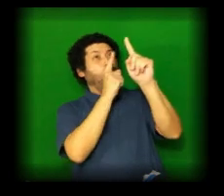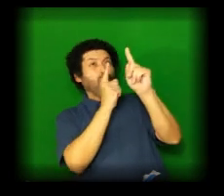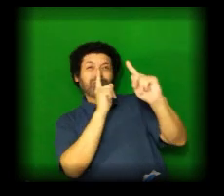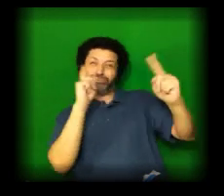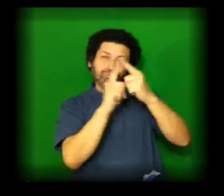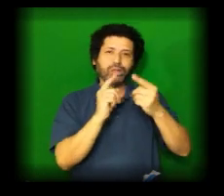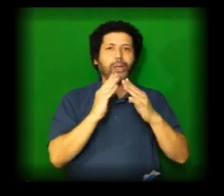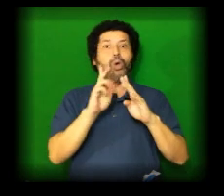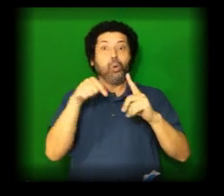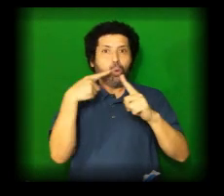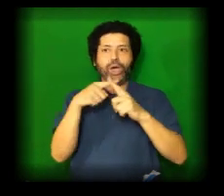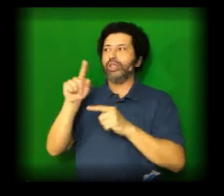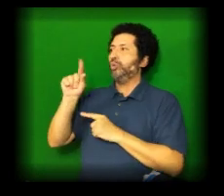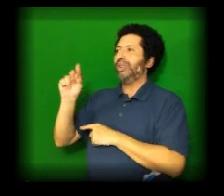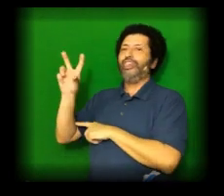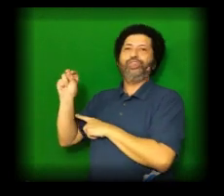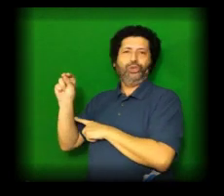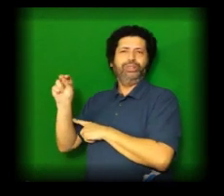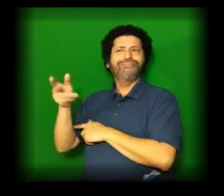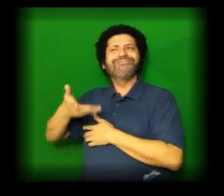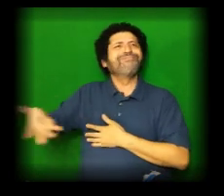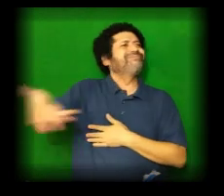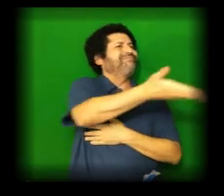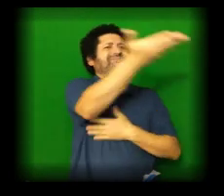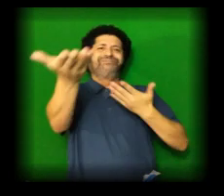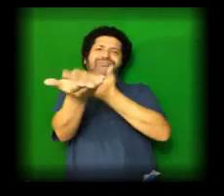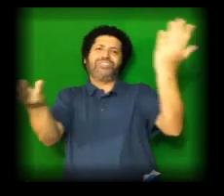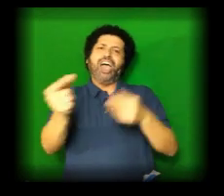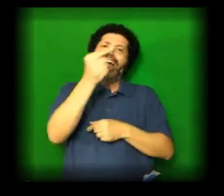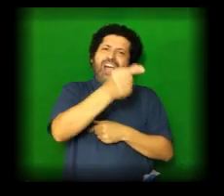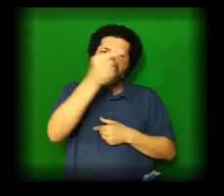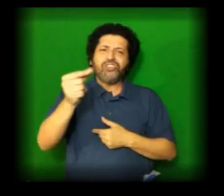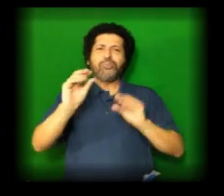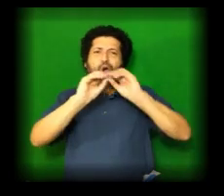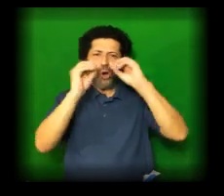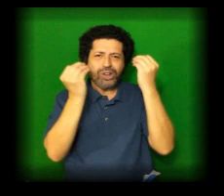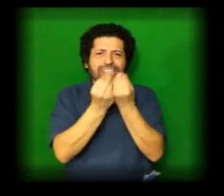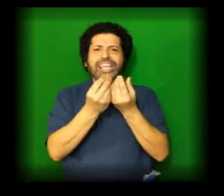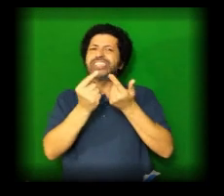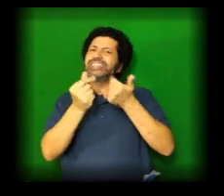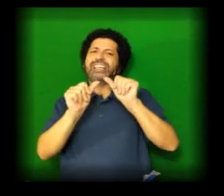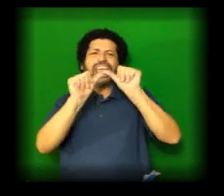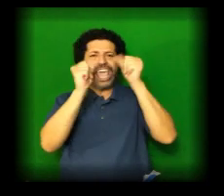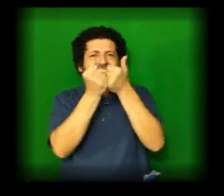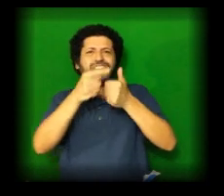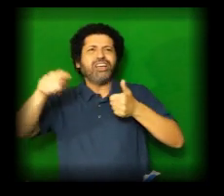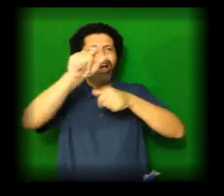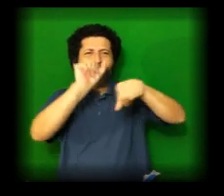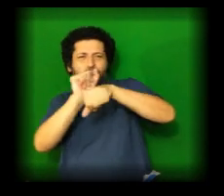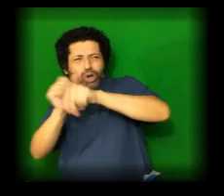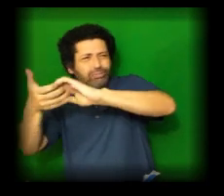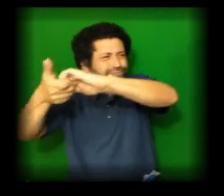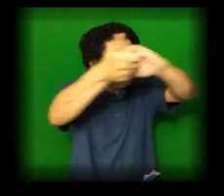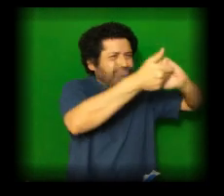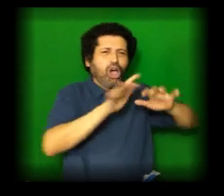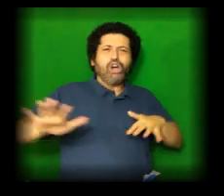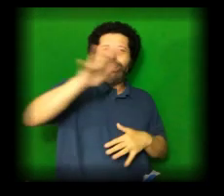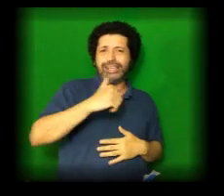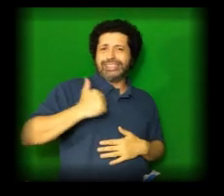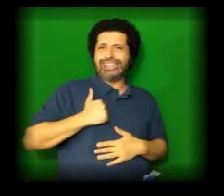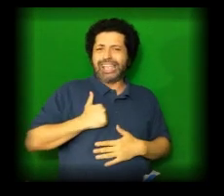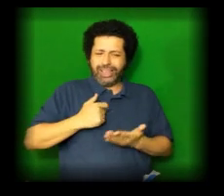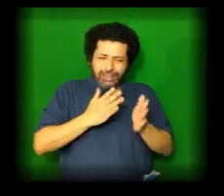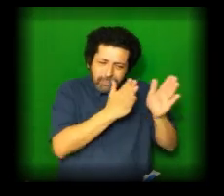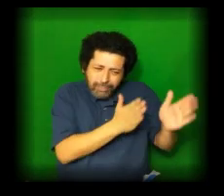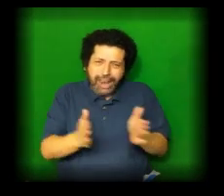governments, stakeholders, and affected populations across Canada developed the first-ever Pan-Canadian Framework for Action